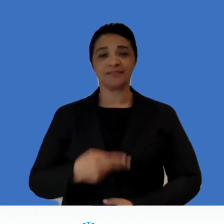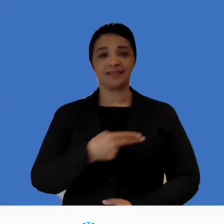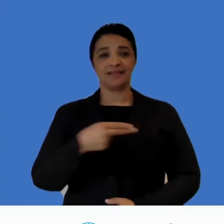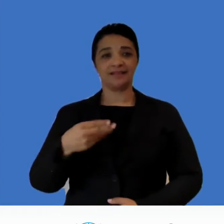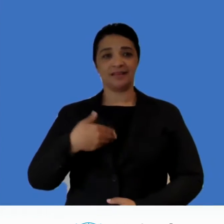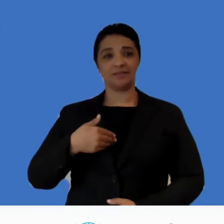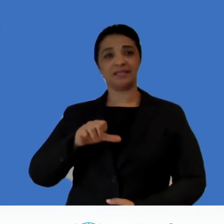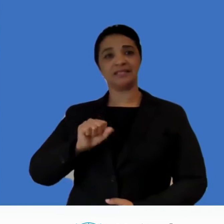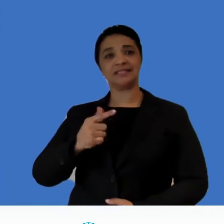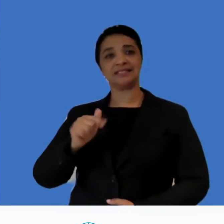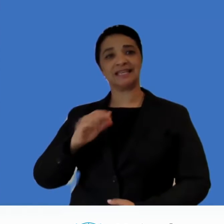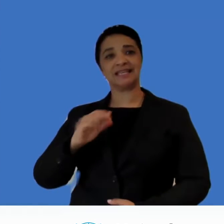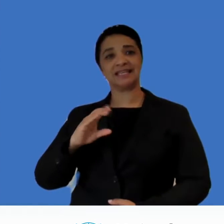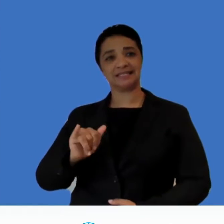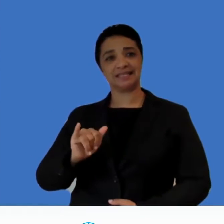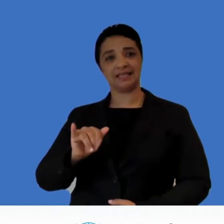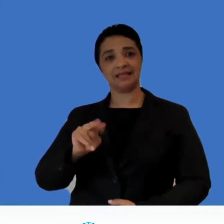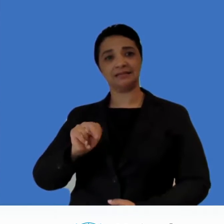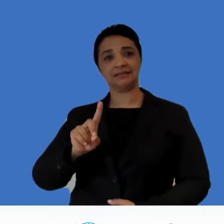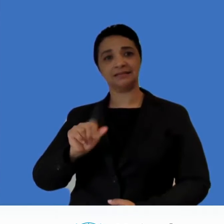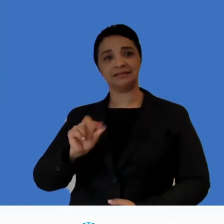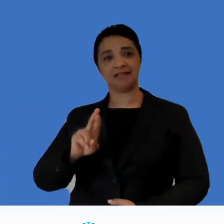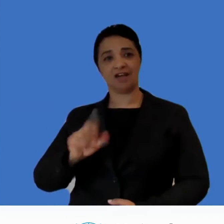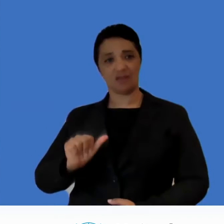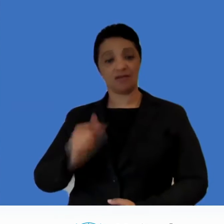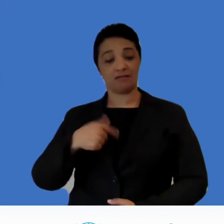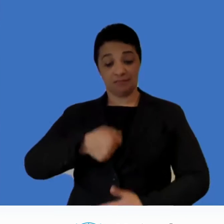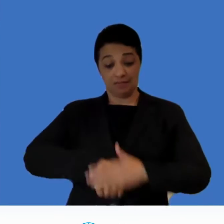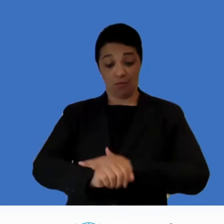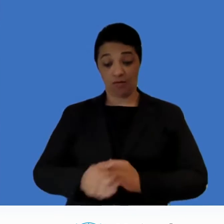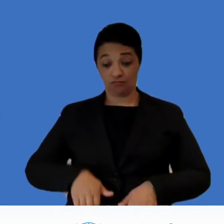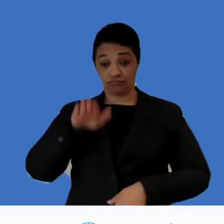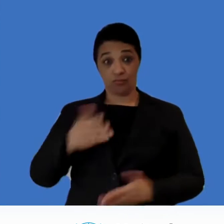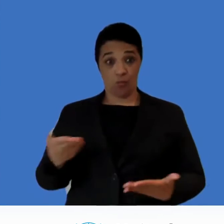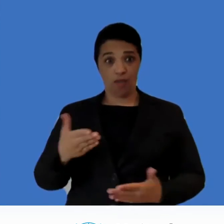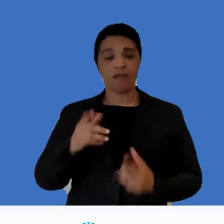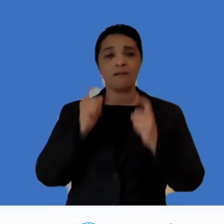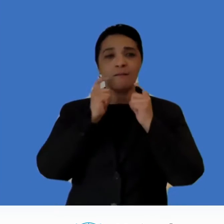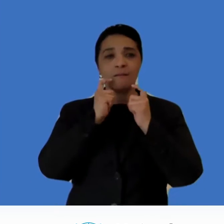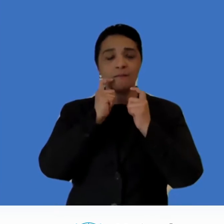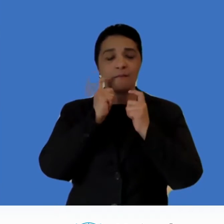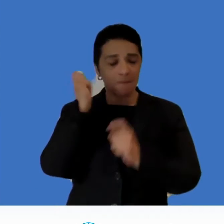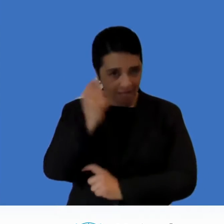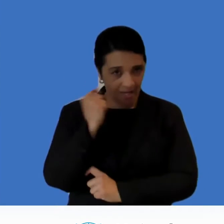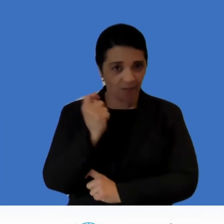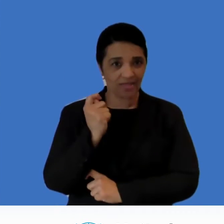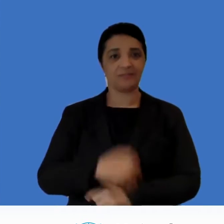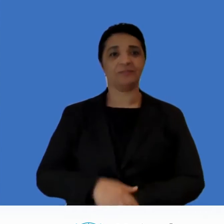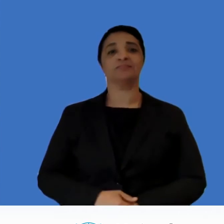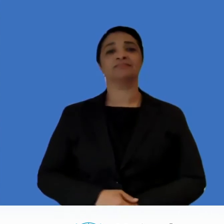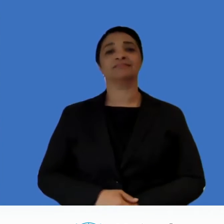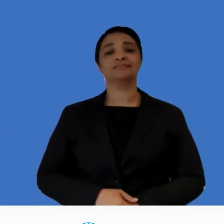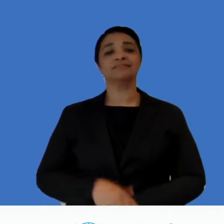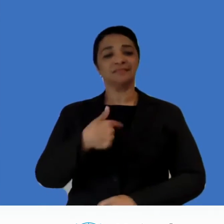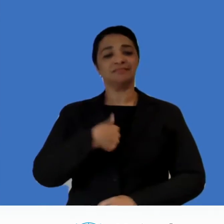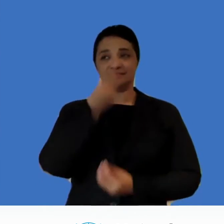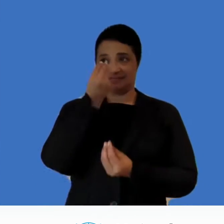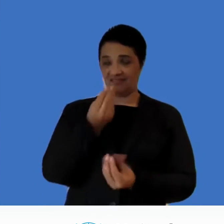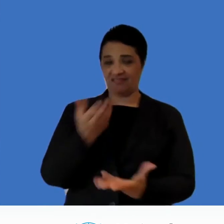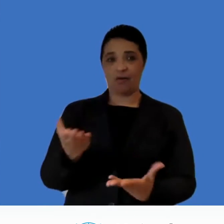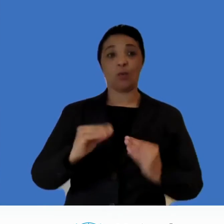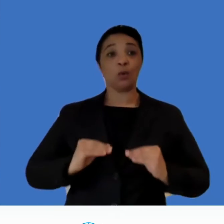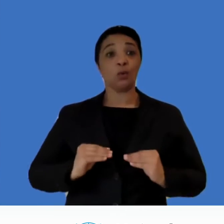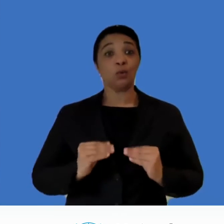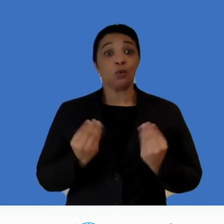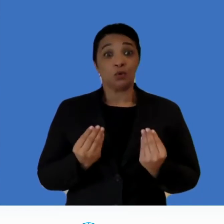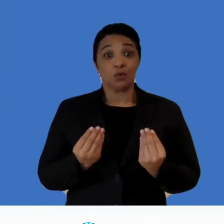I am from Malawi this morning I'll be speaking to you on the notion that the youth can't the future is now